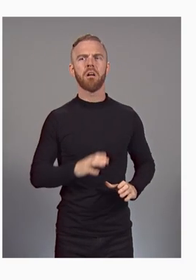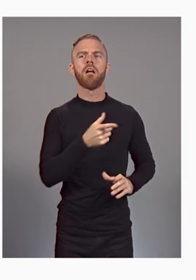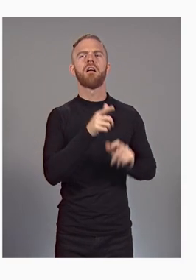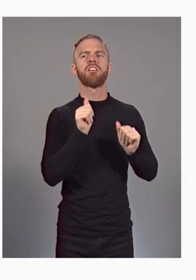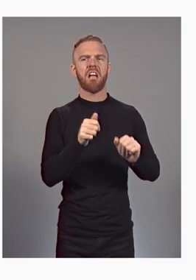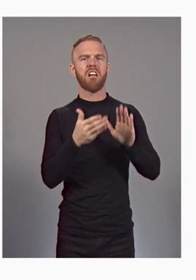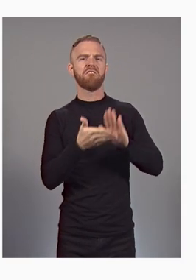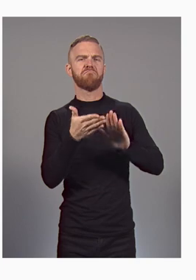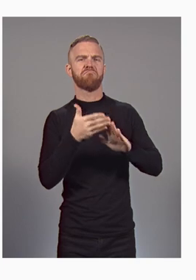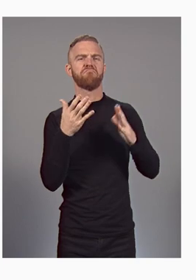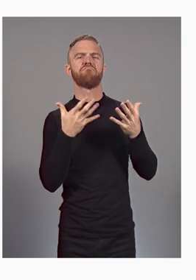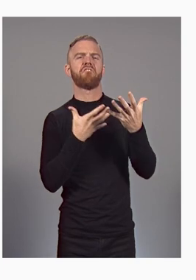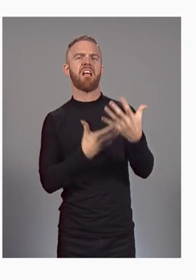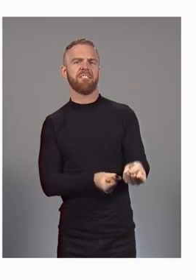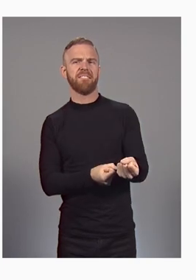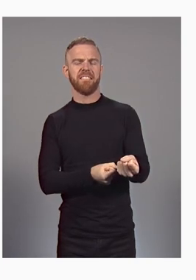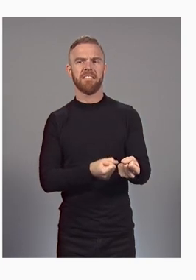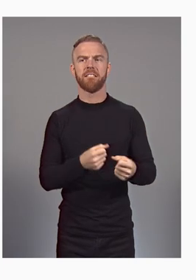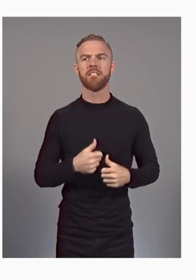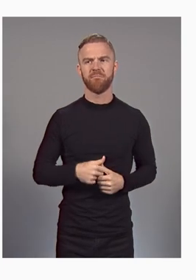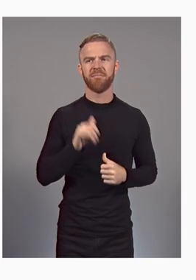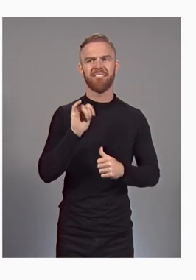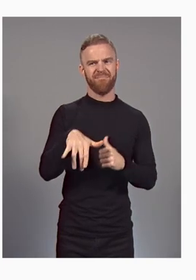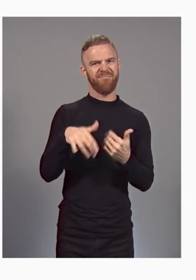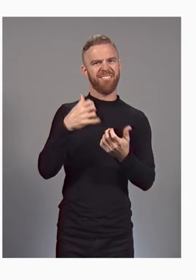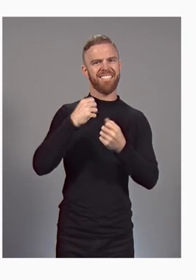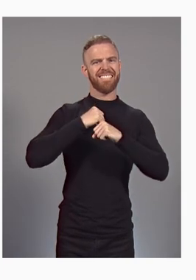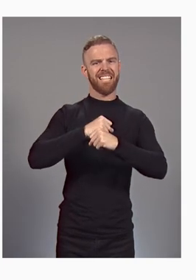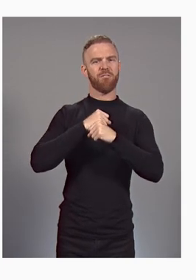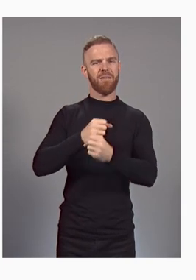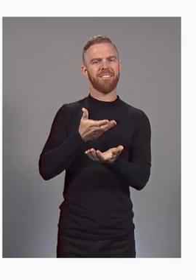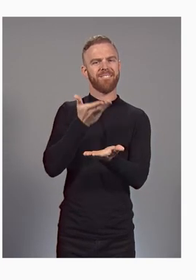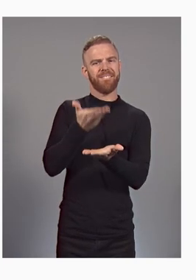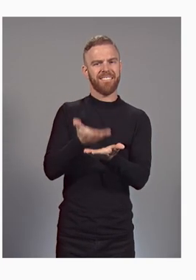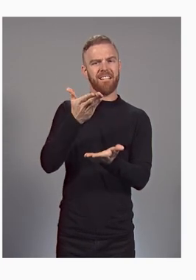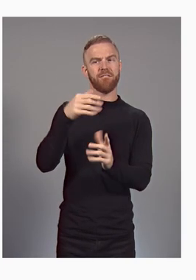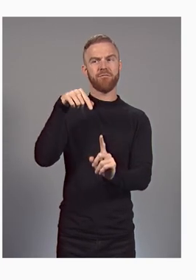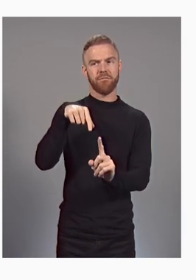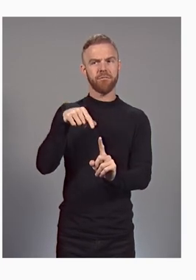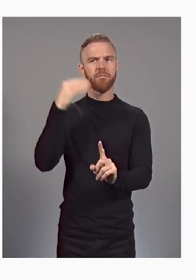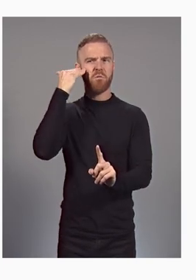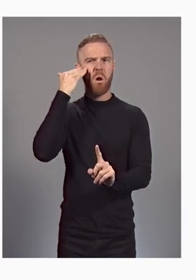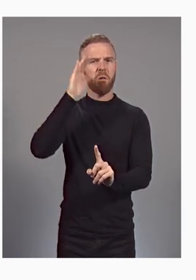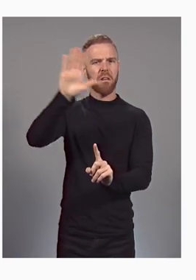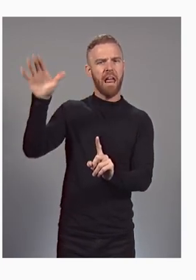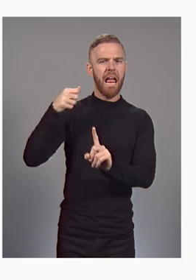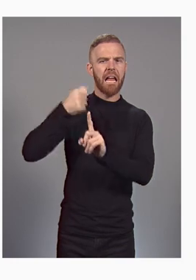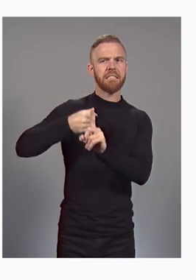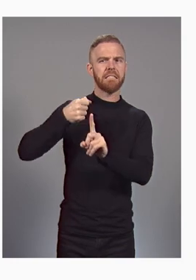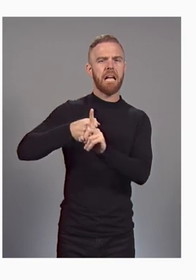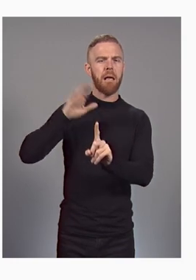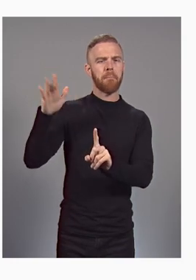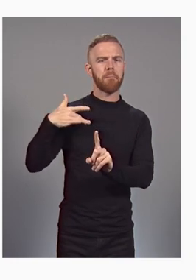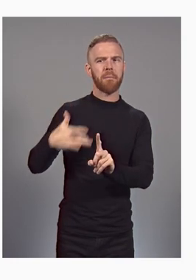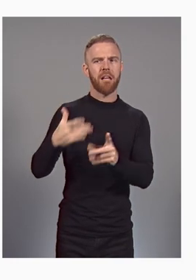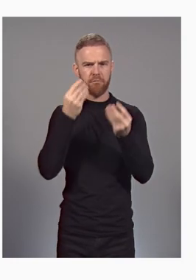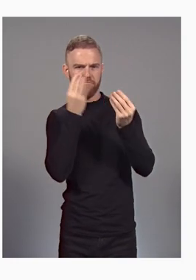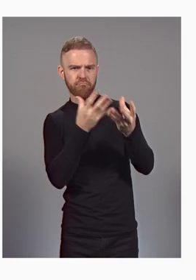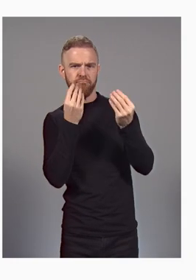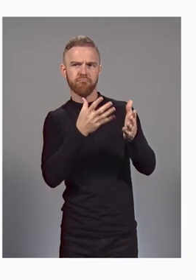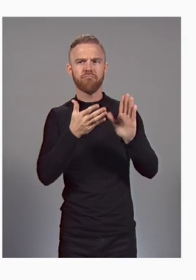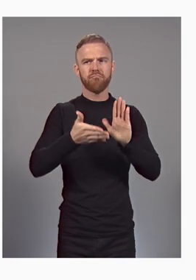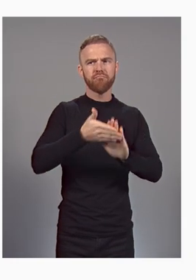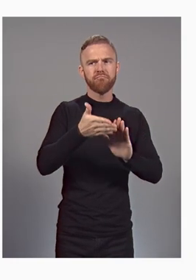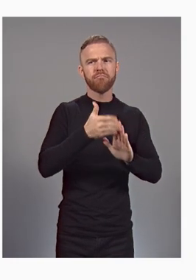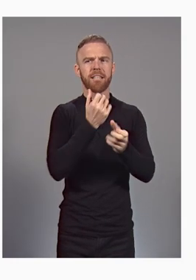measures is security validation, where we take the attacks we're aware of, allow you to run them in a safe and simple way to see